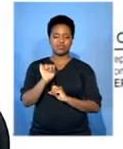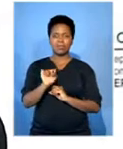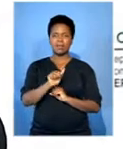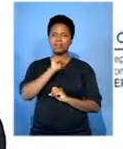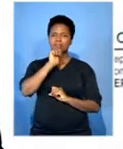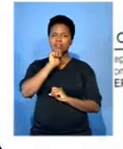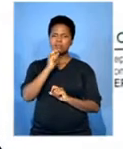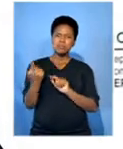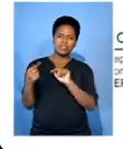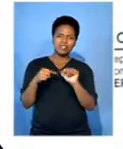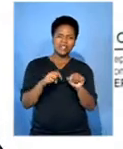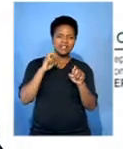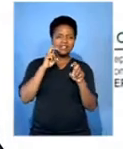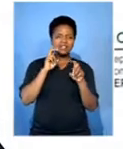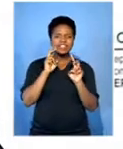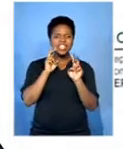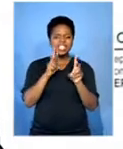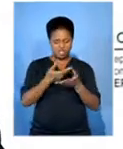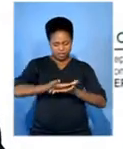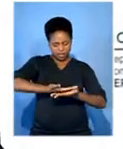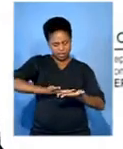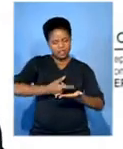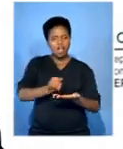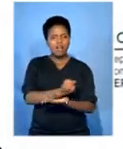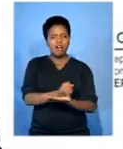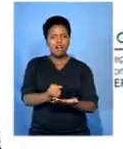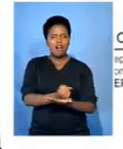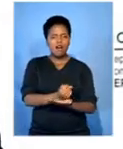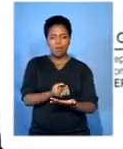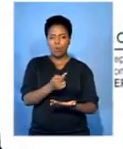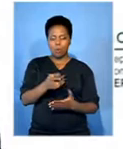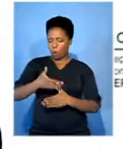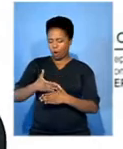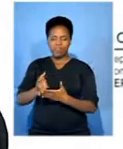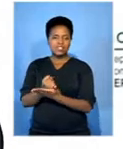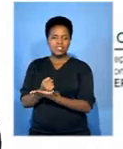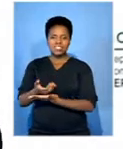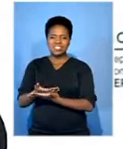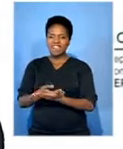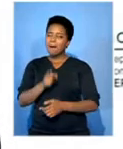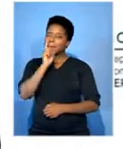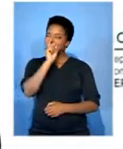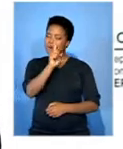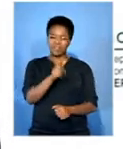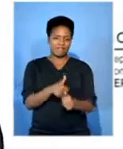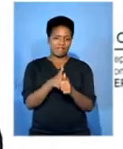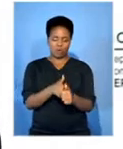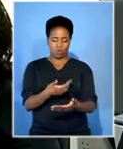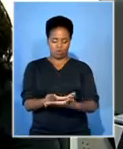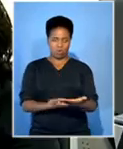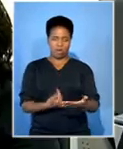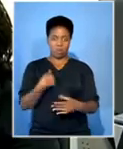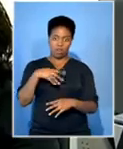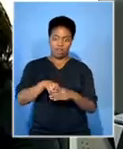you are coming here with a visitor's permit, you must engage in illegal activities like